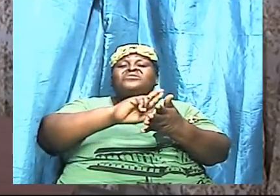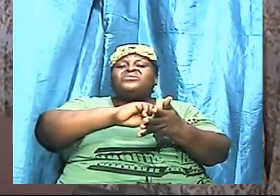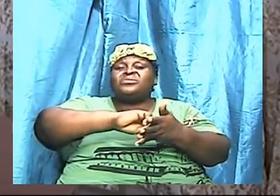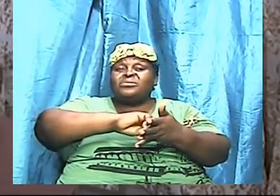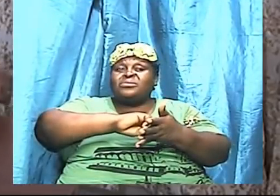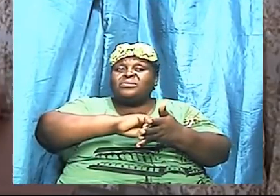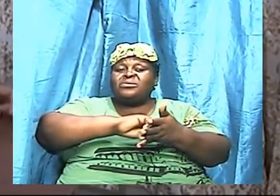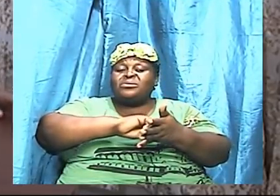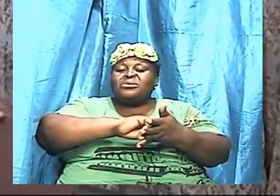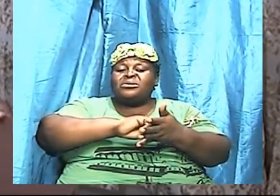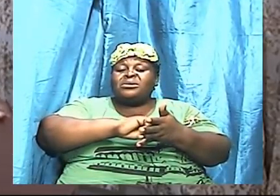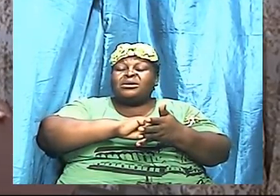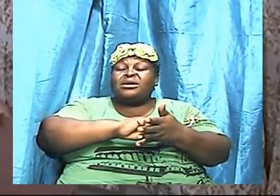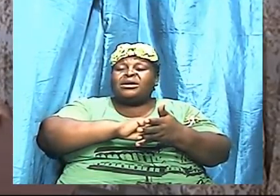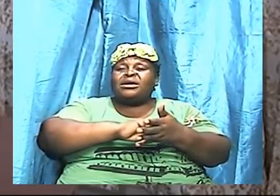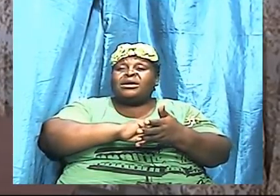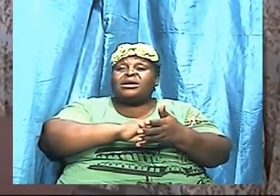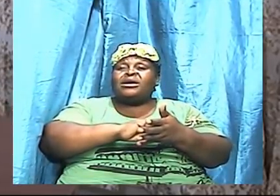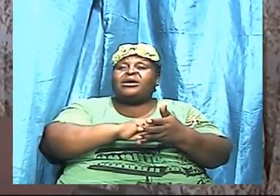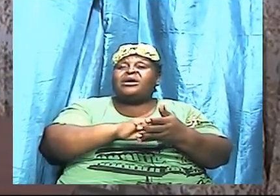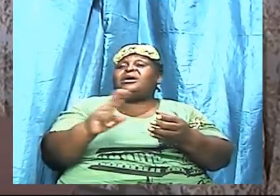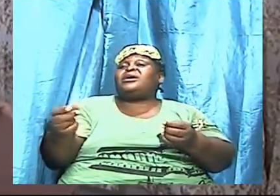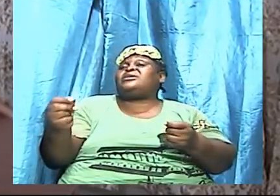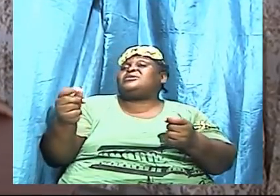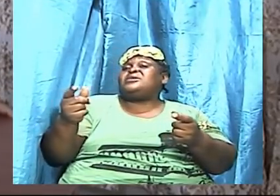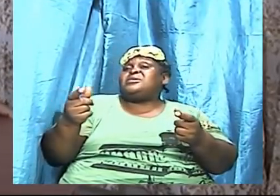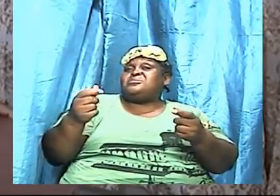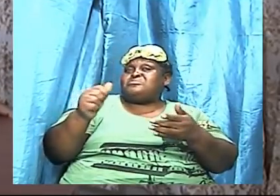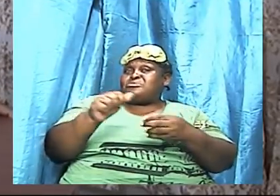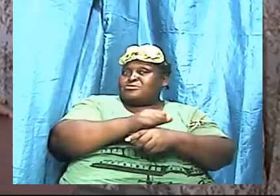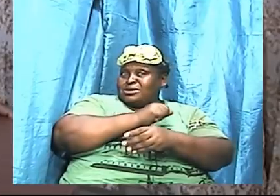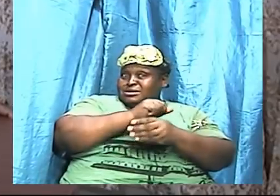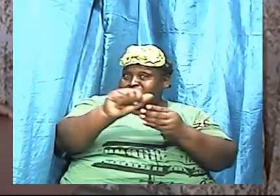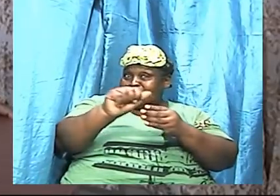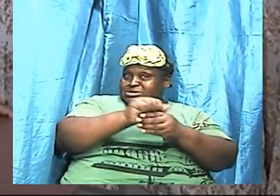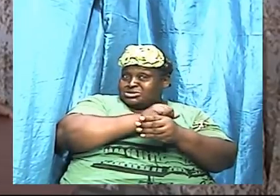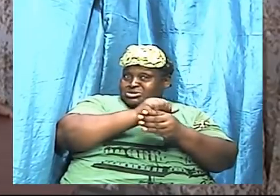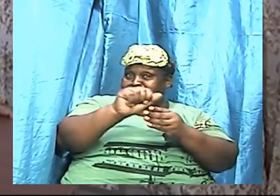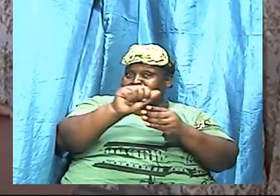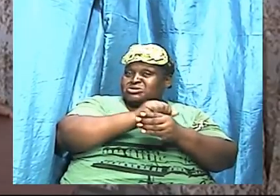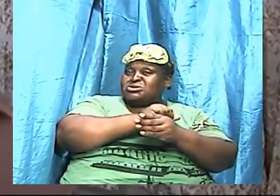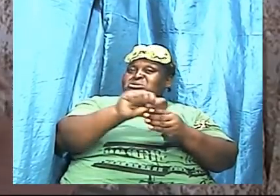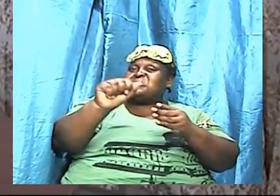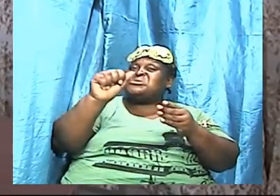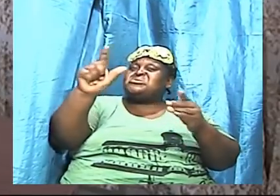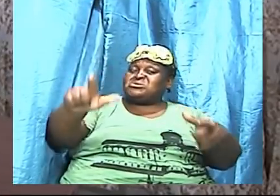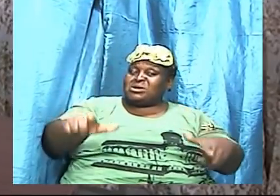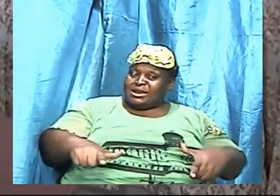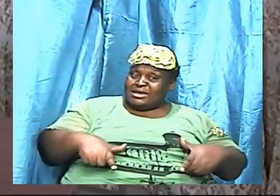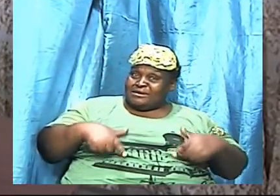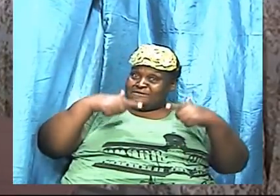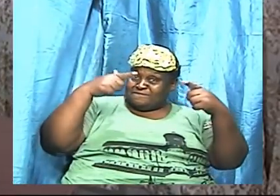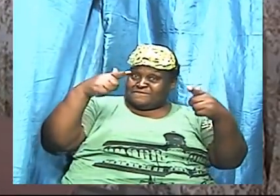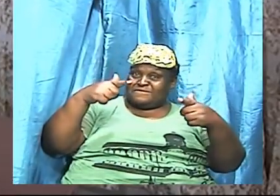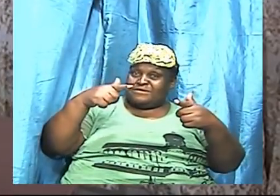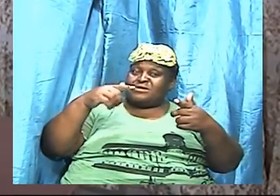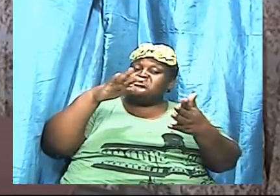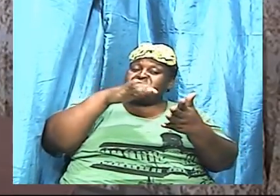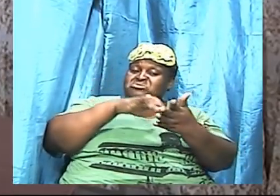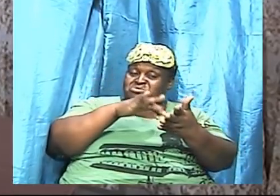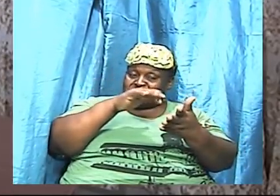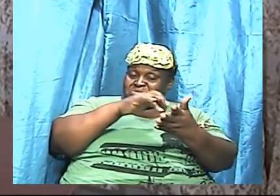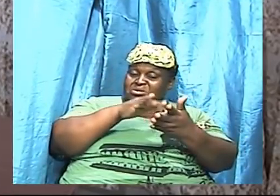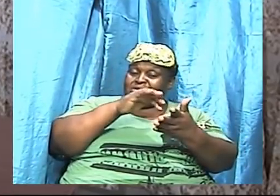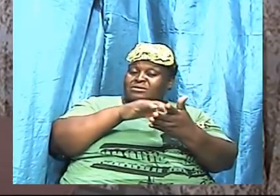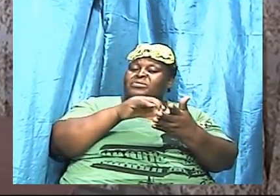practice because that is the key, that is the heart of going